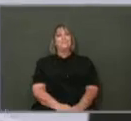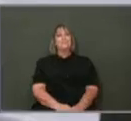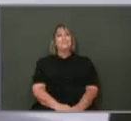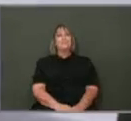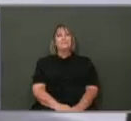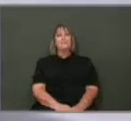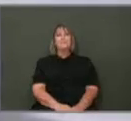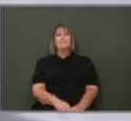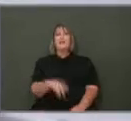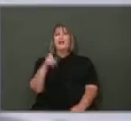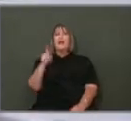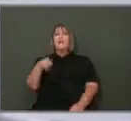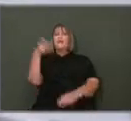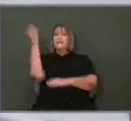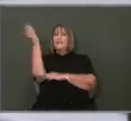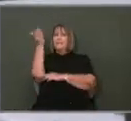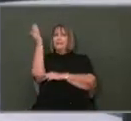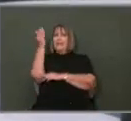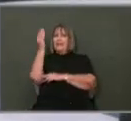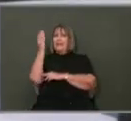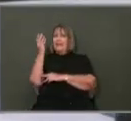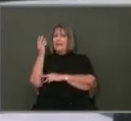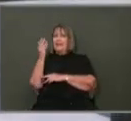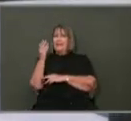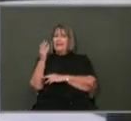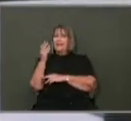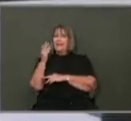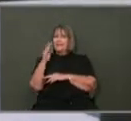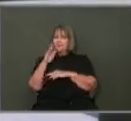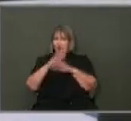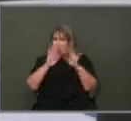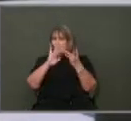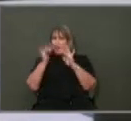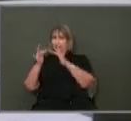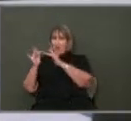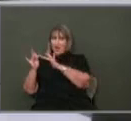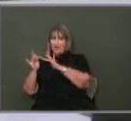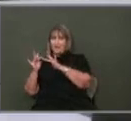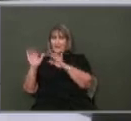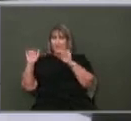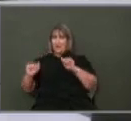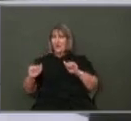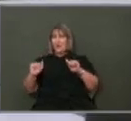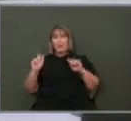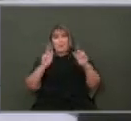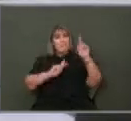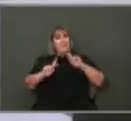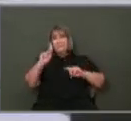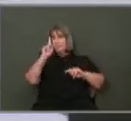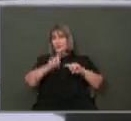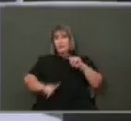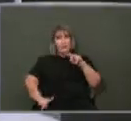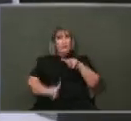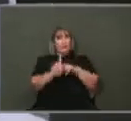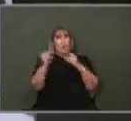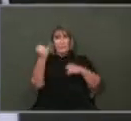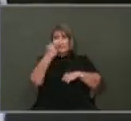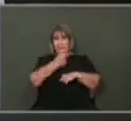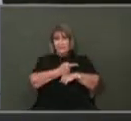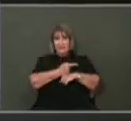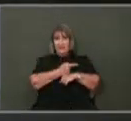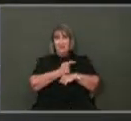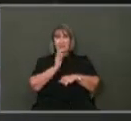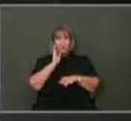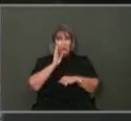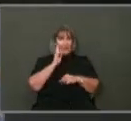Is this briefing online, particularly with the District 6 information, so we can go ahead and share it for all those that were not here tonight and